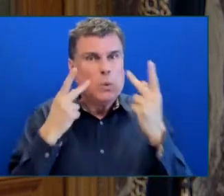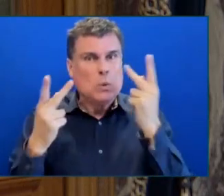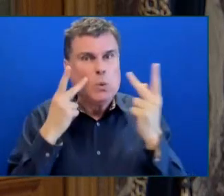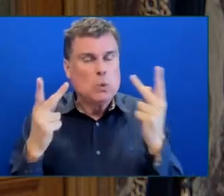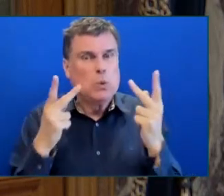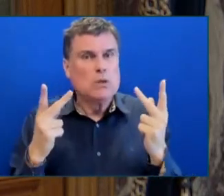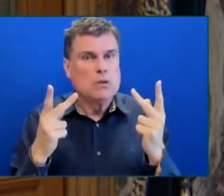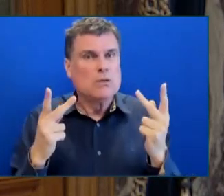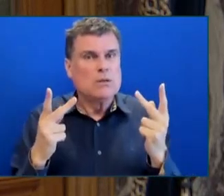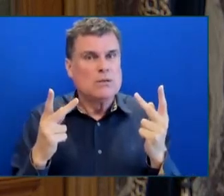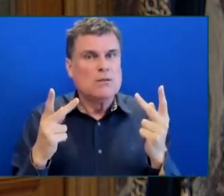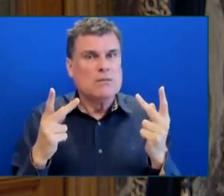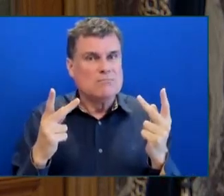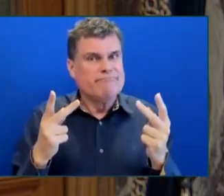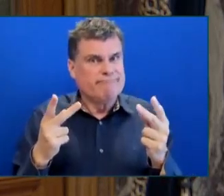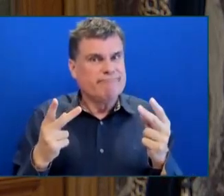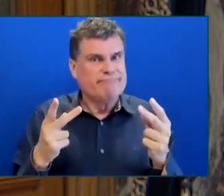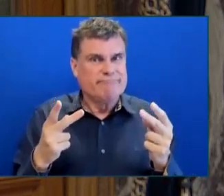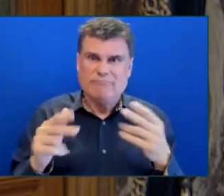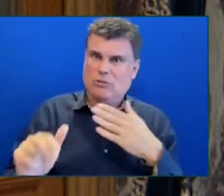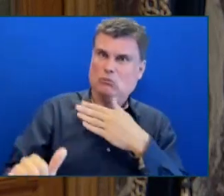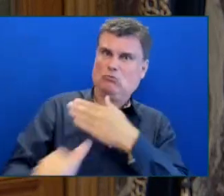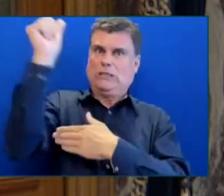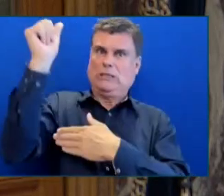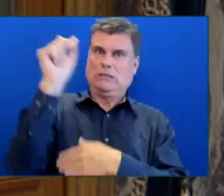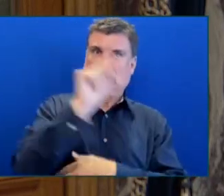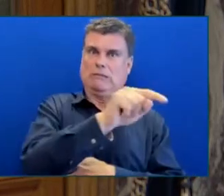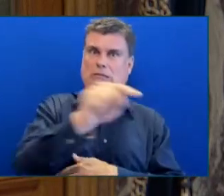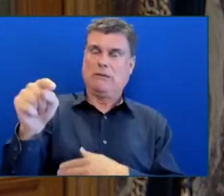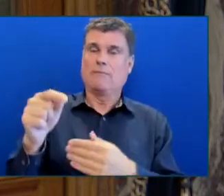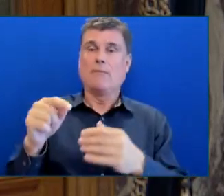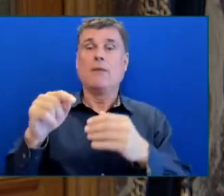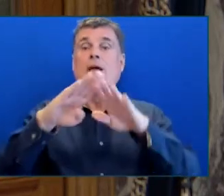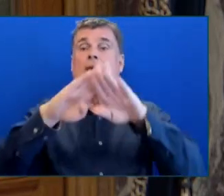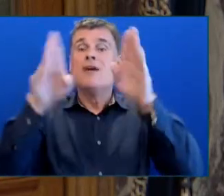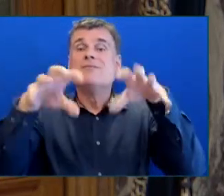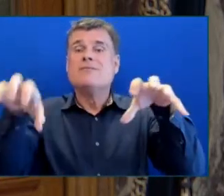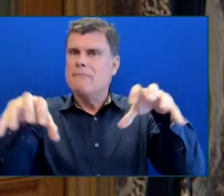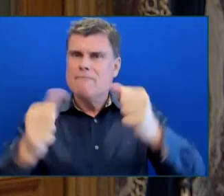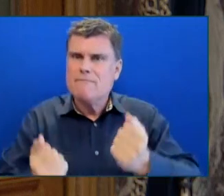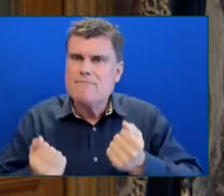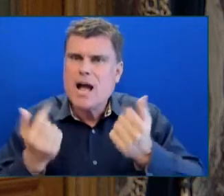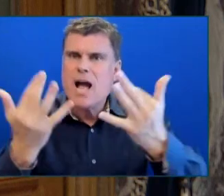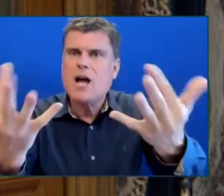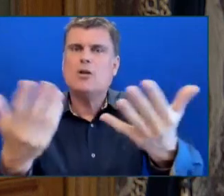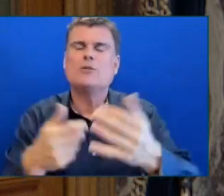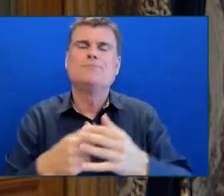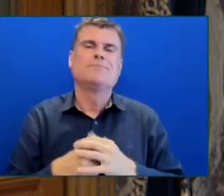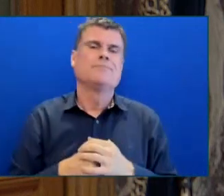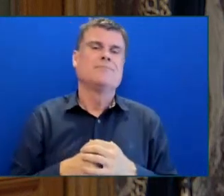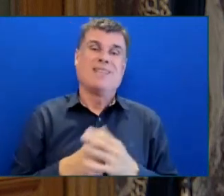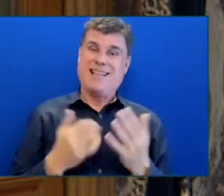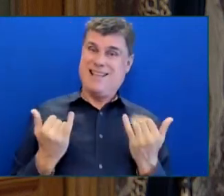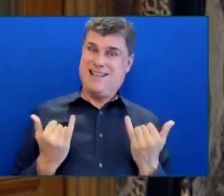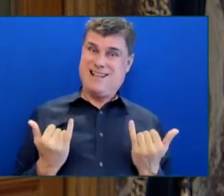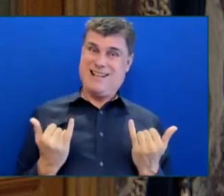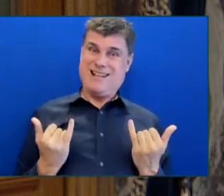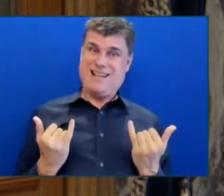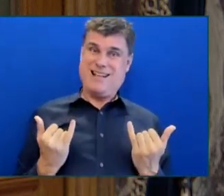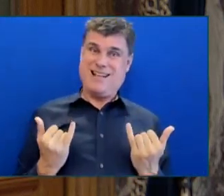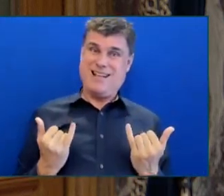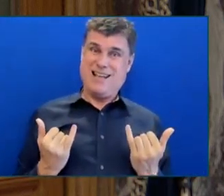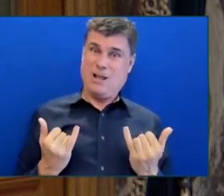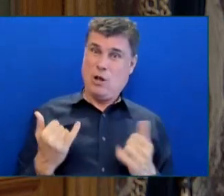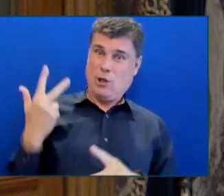middle of May. This government has had six years, three record-setting wildfire seasons, a devastating heat dome, and unprecedented